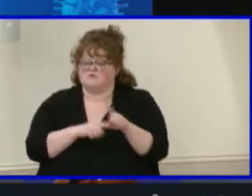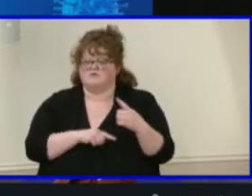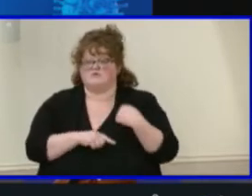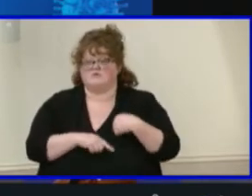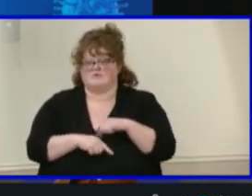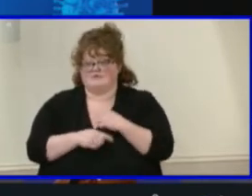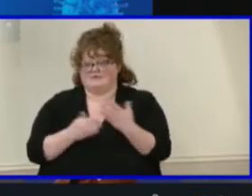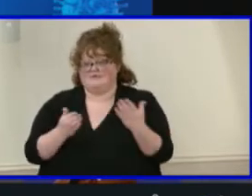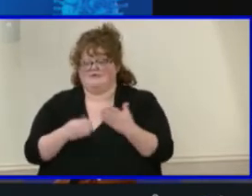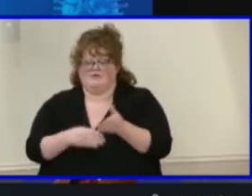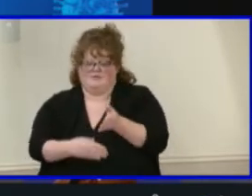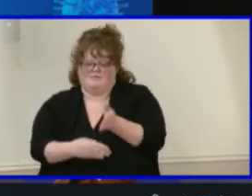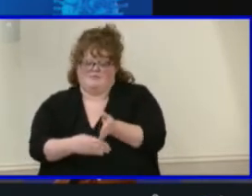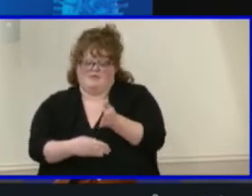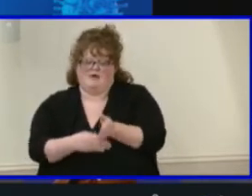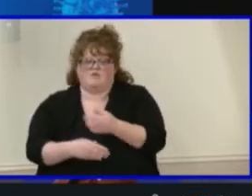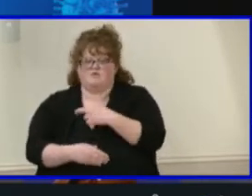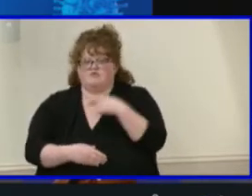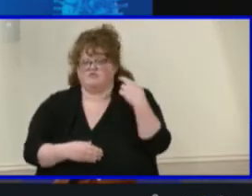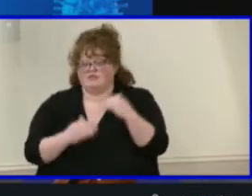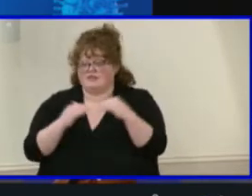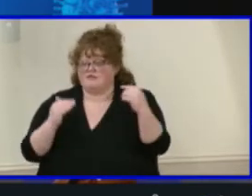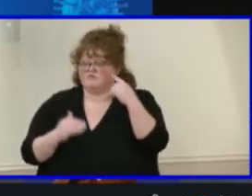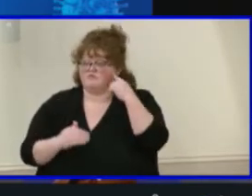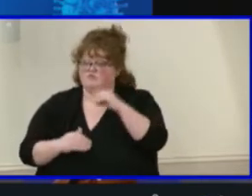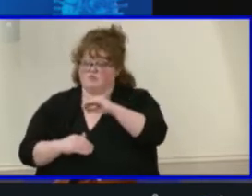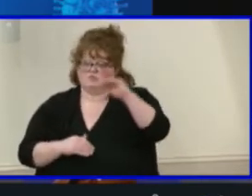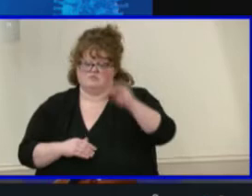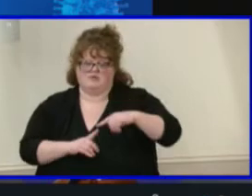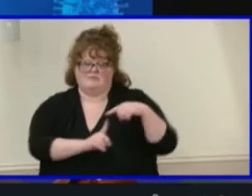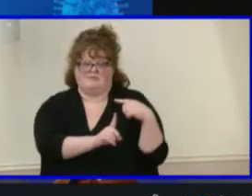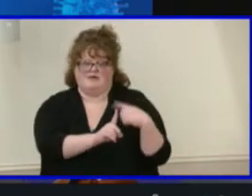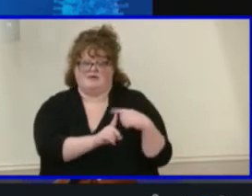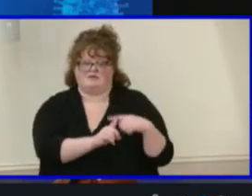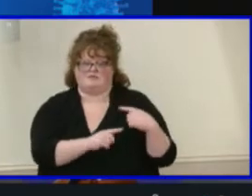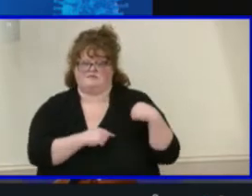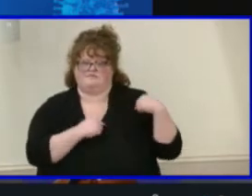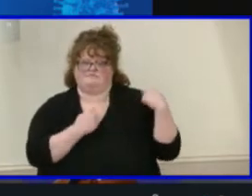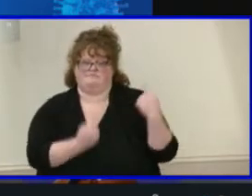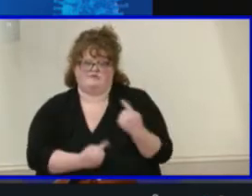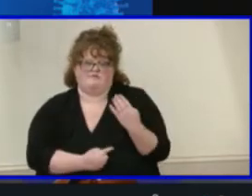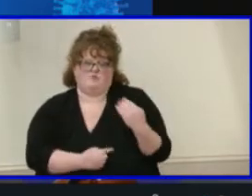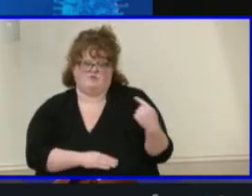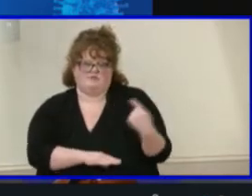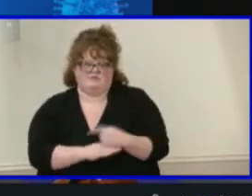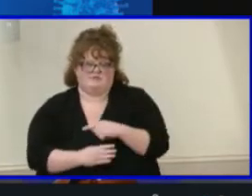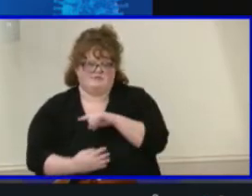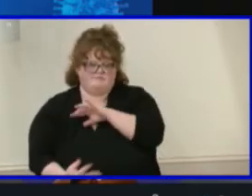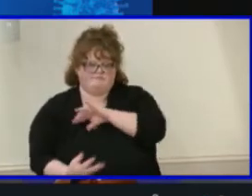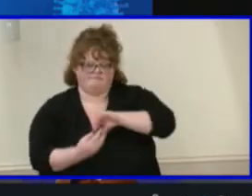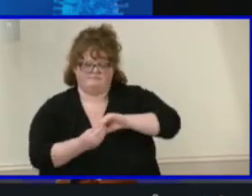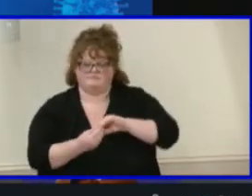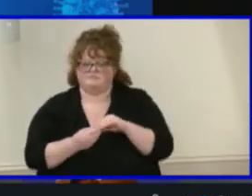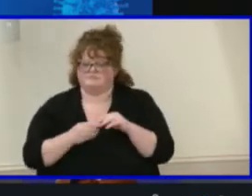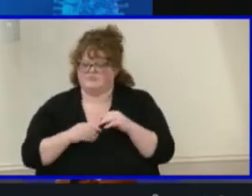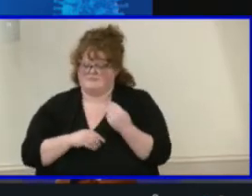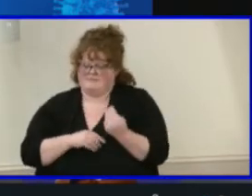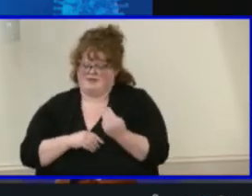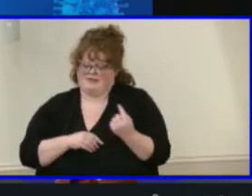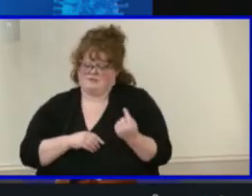for the percent positivity over the last 14 days. From Monday to Tuesday, this metric increased from 6